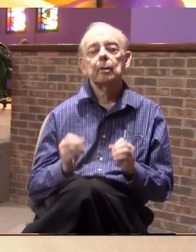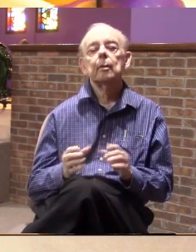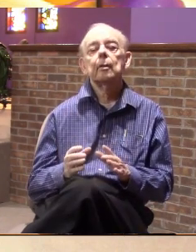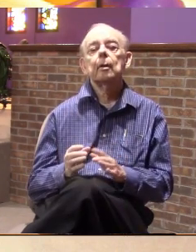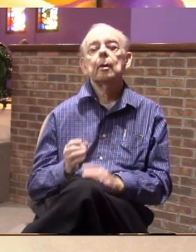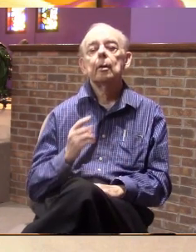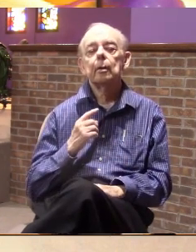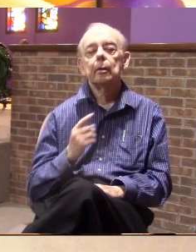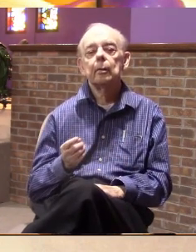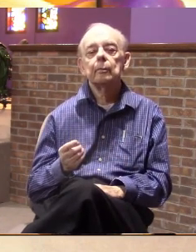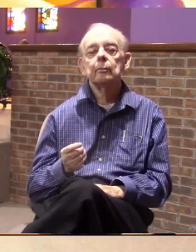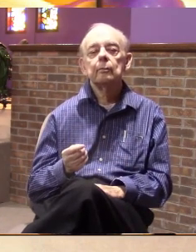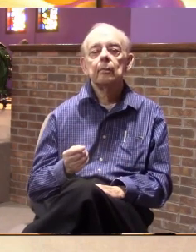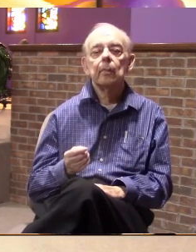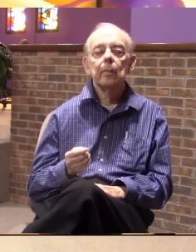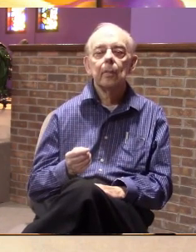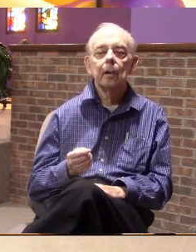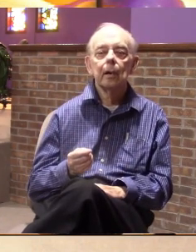says